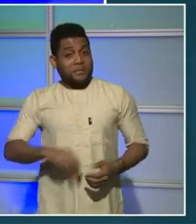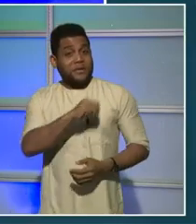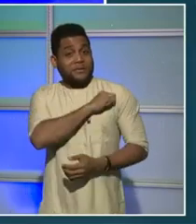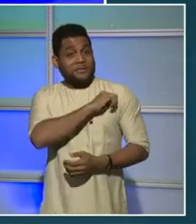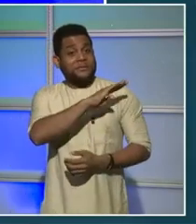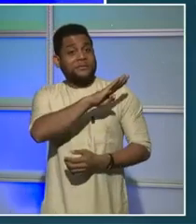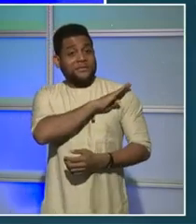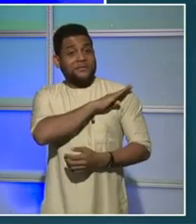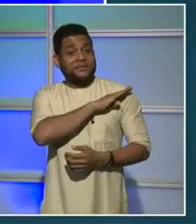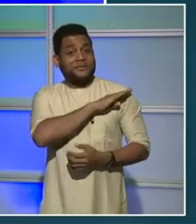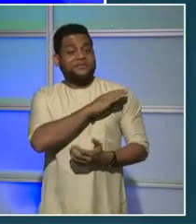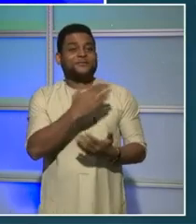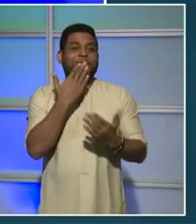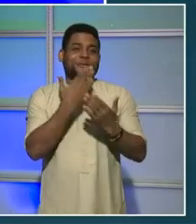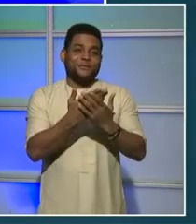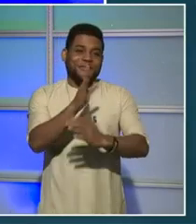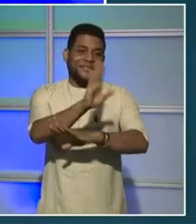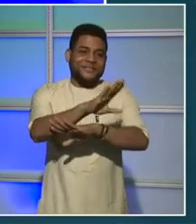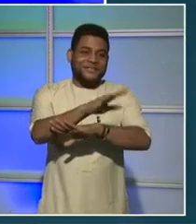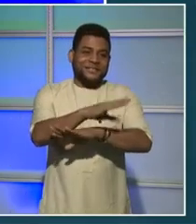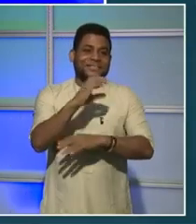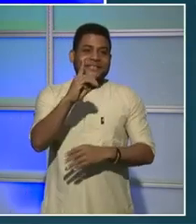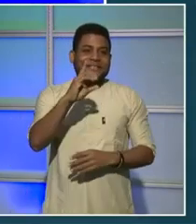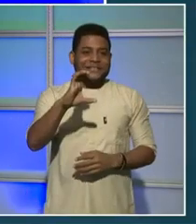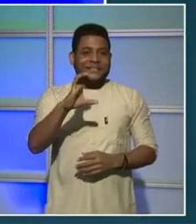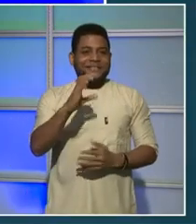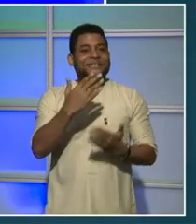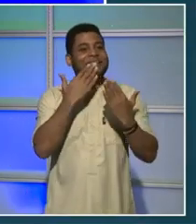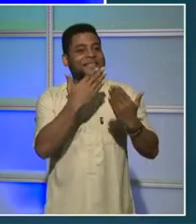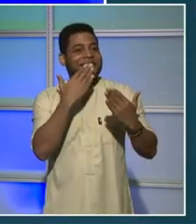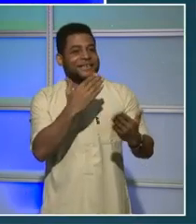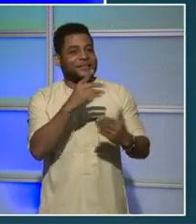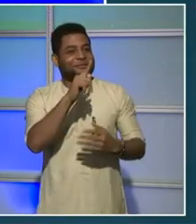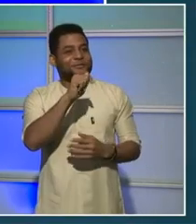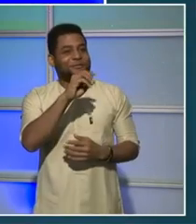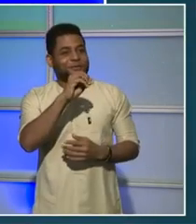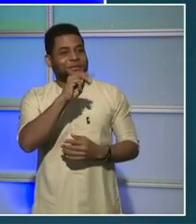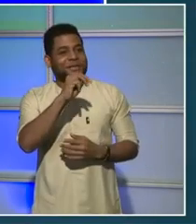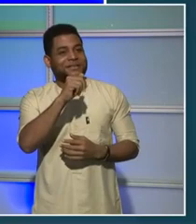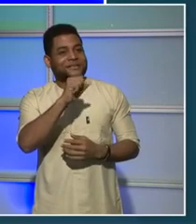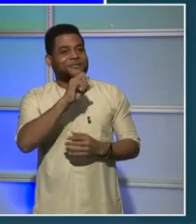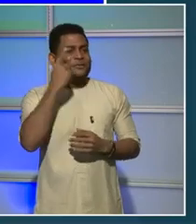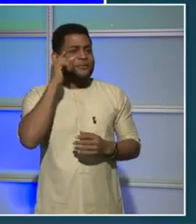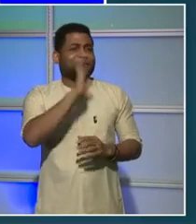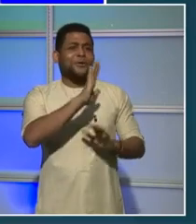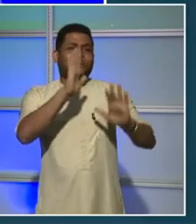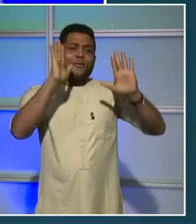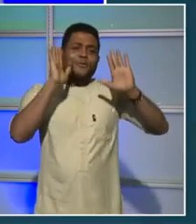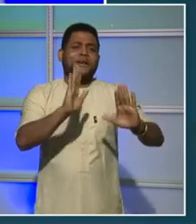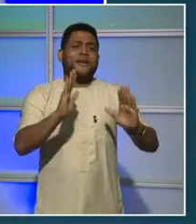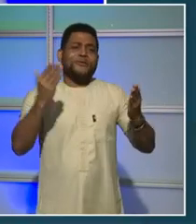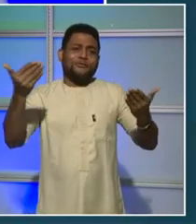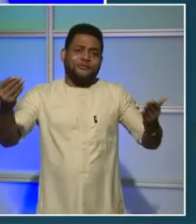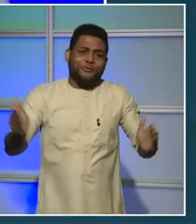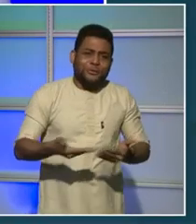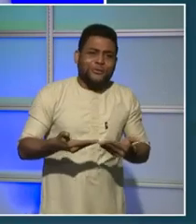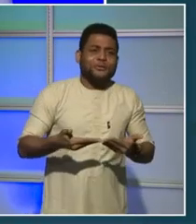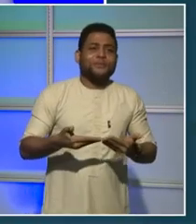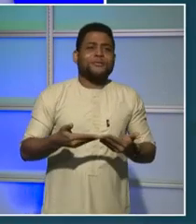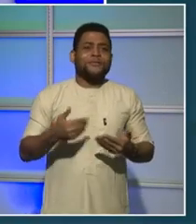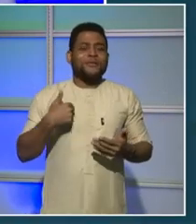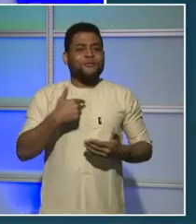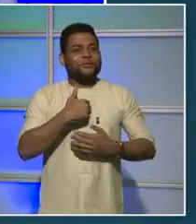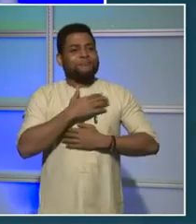Washington, D.C. And thank you, Tomas, for that wonderful introduction. It's my pleasure to welcome you to our annual